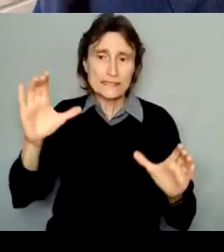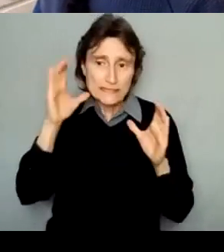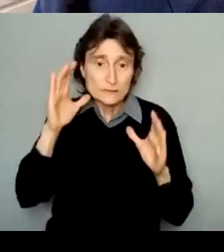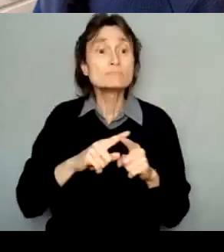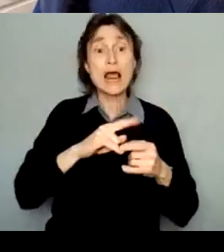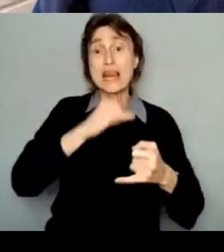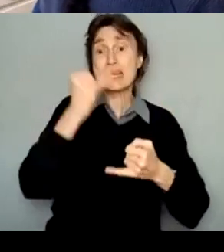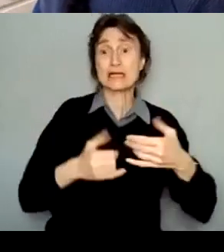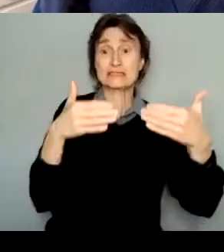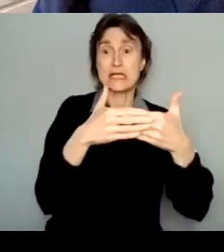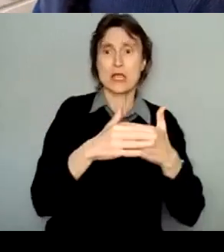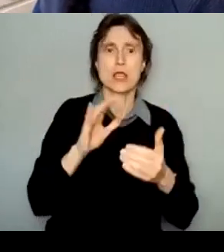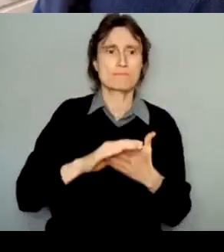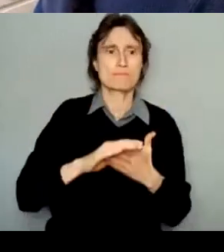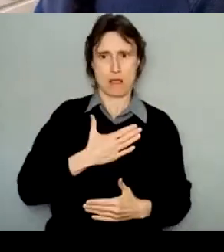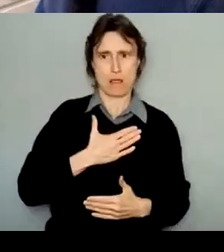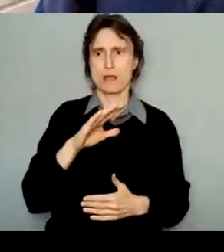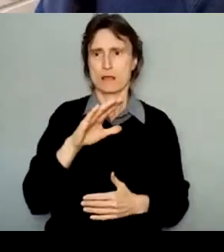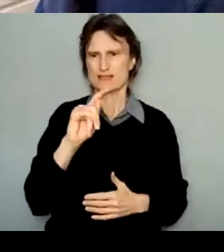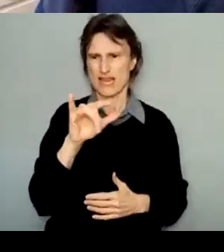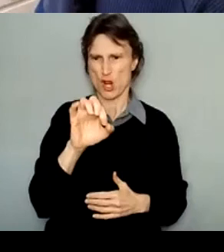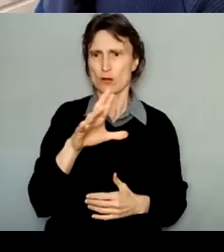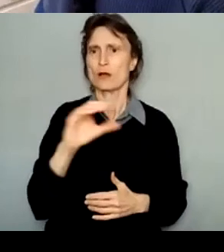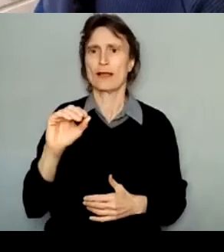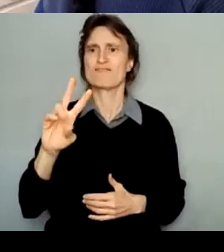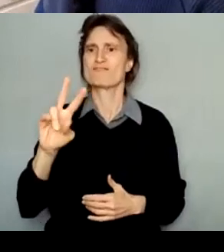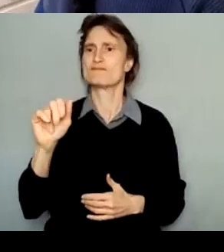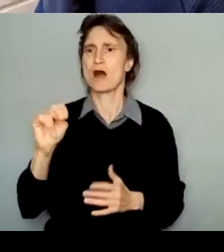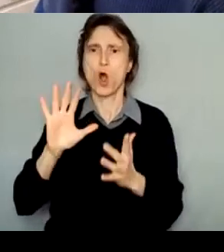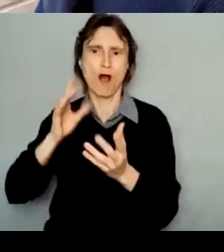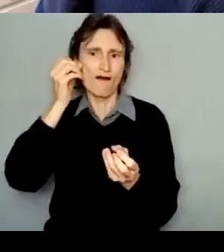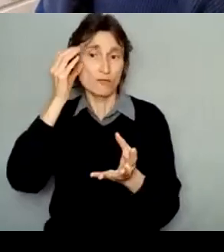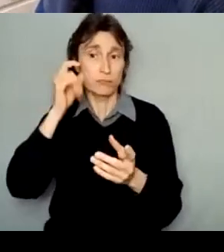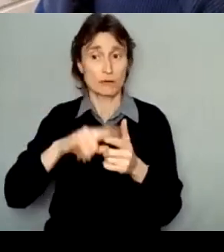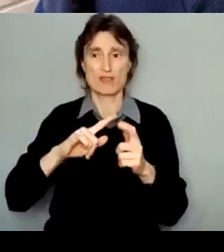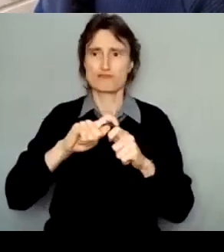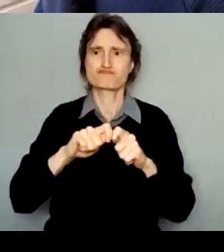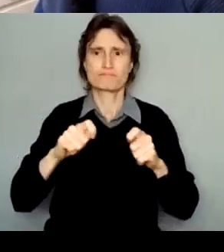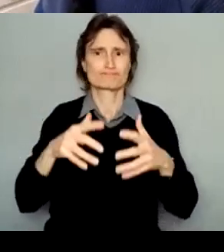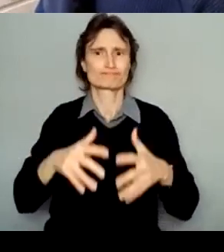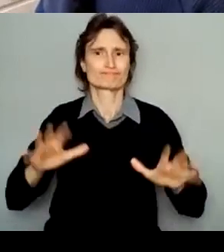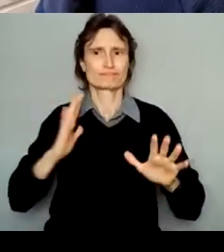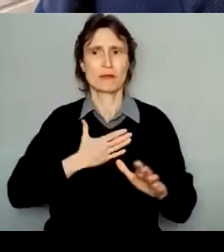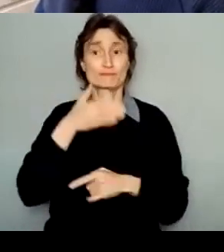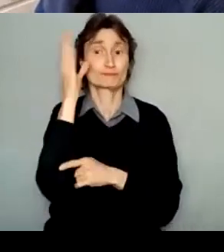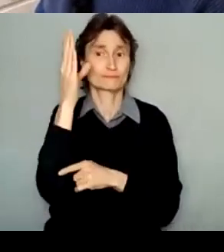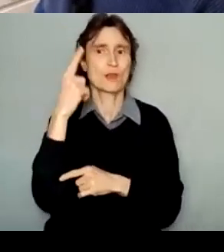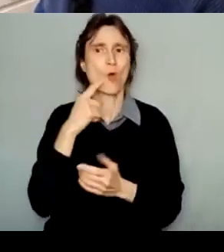presentation and that concludes the presentation so I will stop recording.